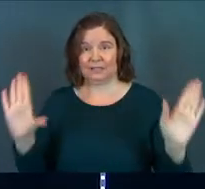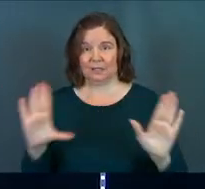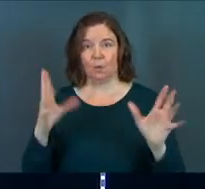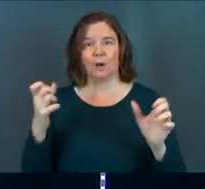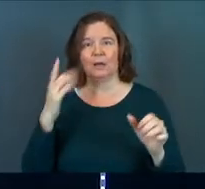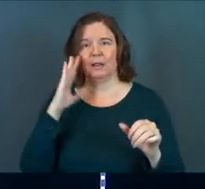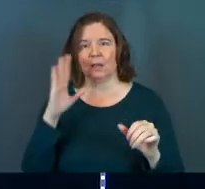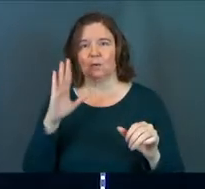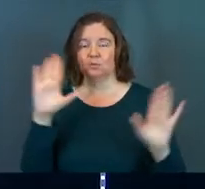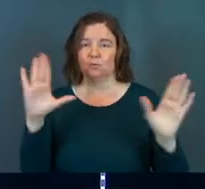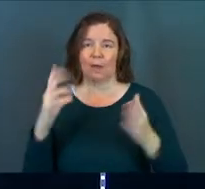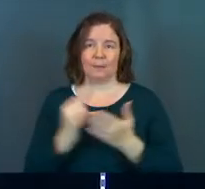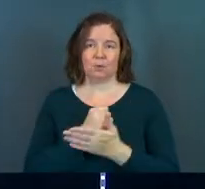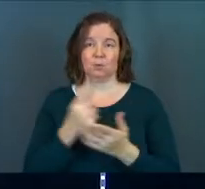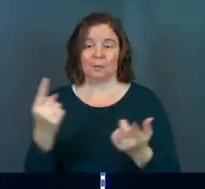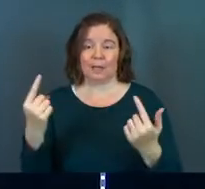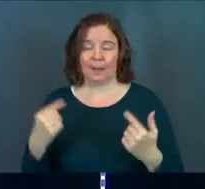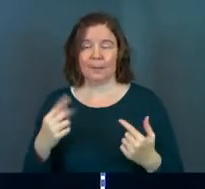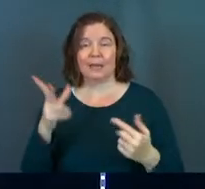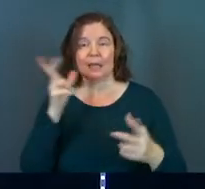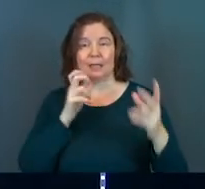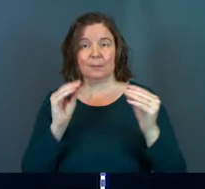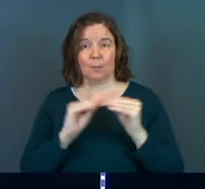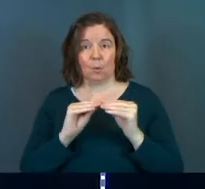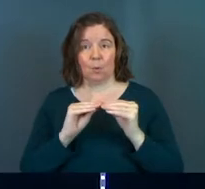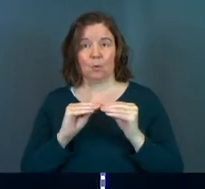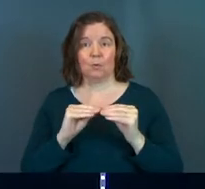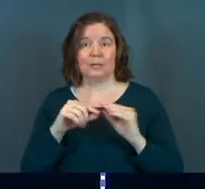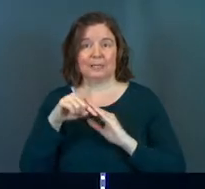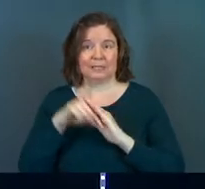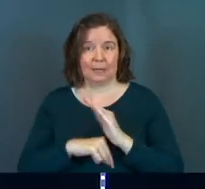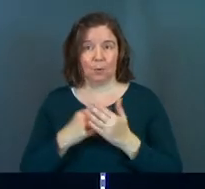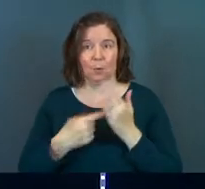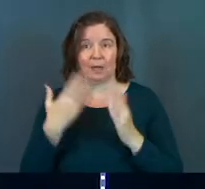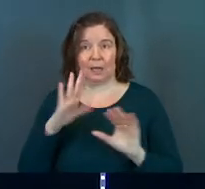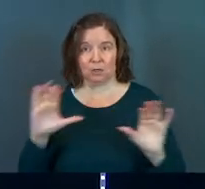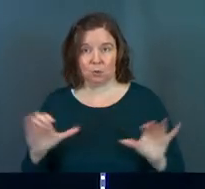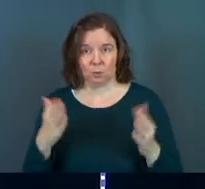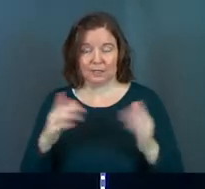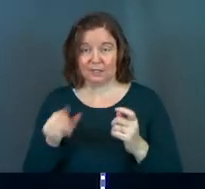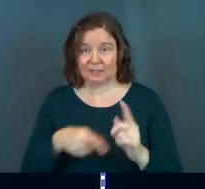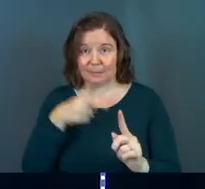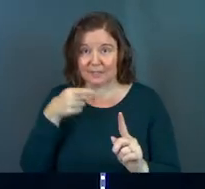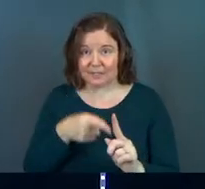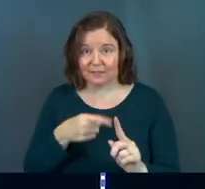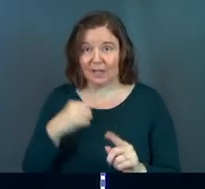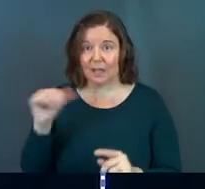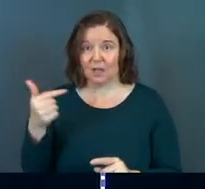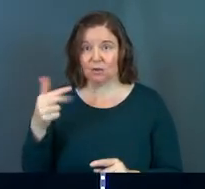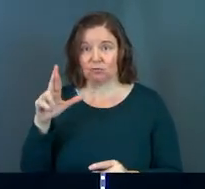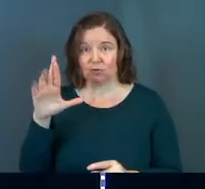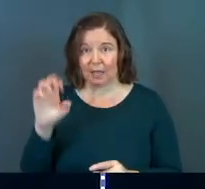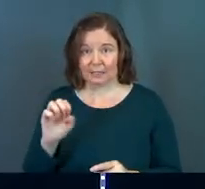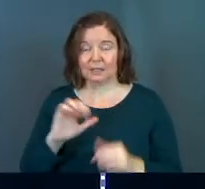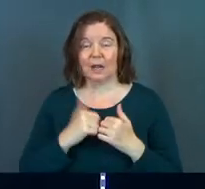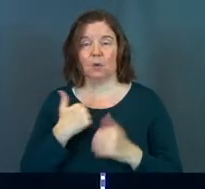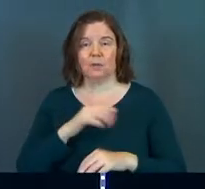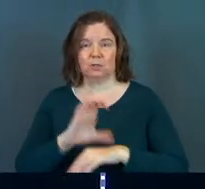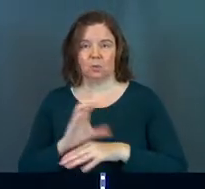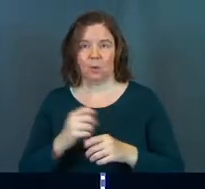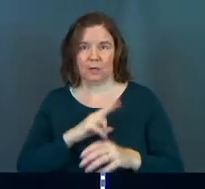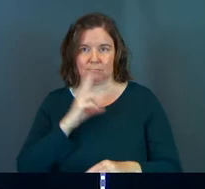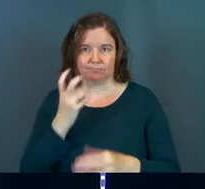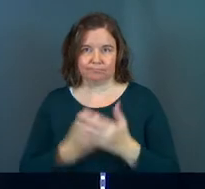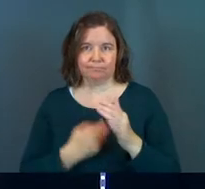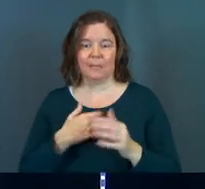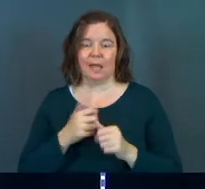and so just want to let you know it's a great opportunity to come in and hear a little bit more in depth about what God is doing here, specifically at grace, and how we as a church